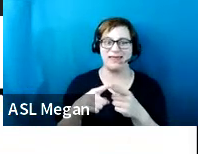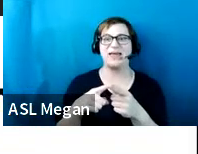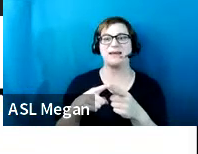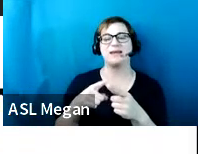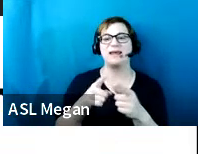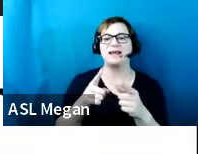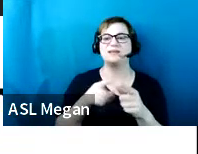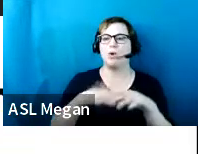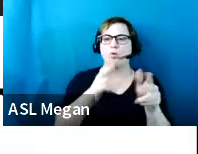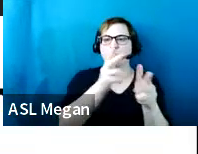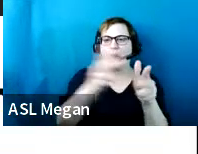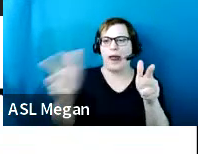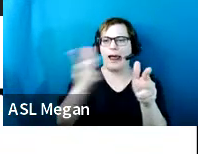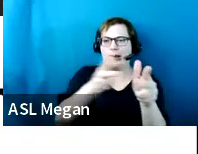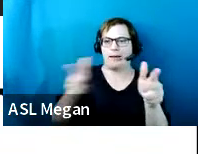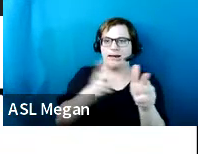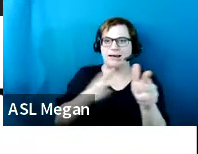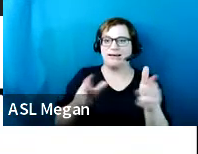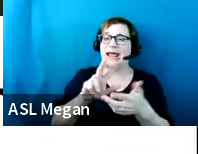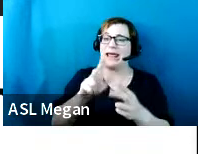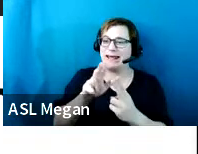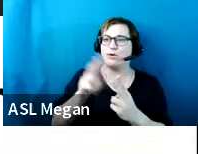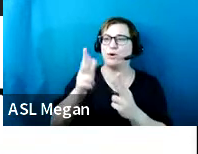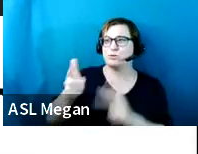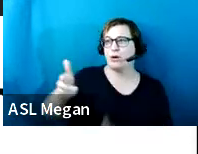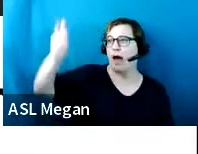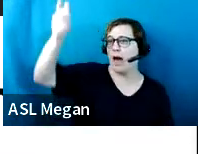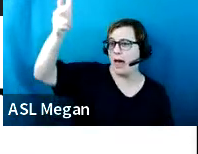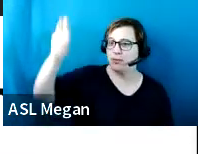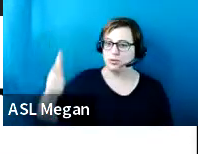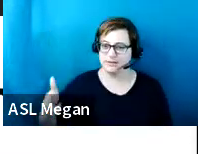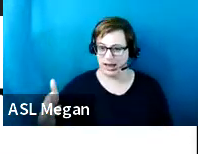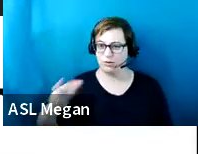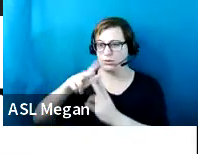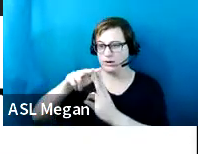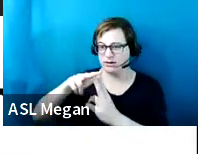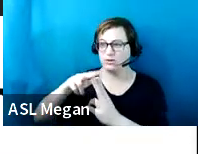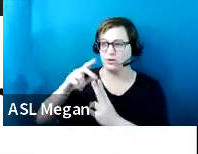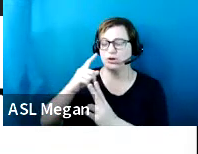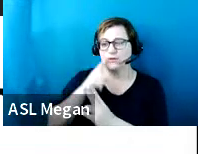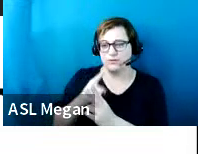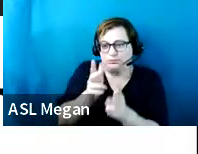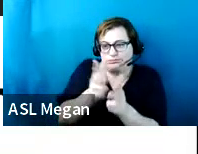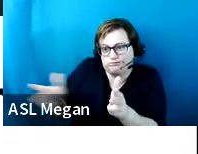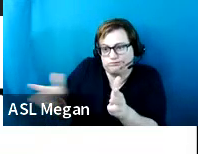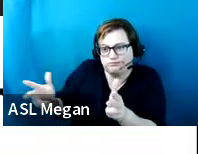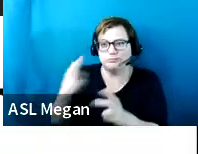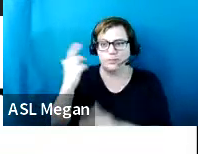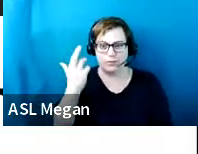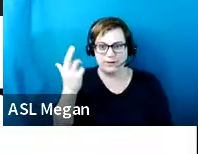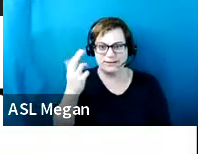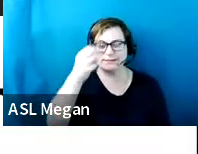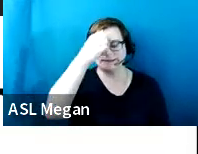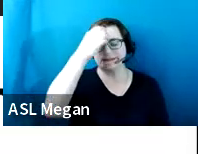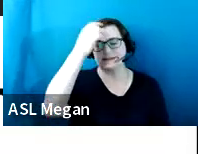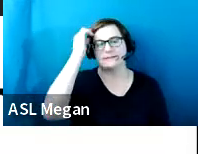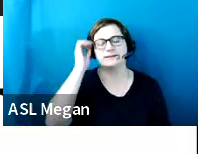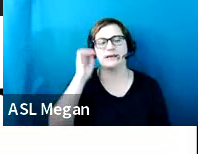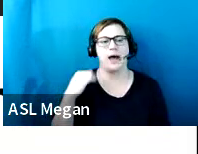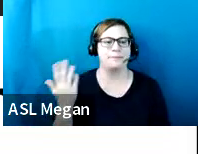rack and it either goes up in the air or down to the ground for compact packing,